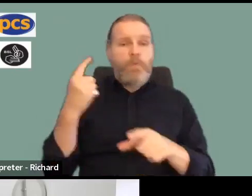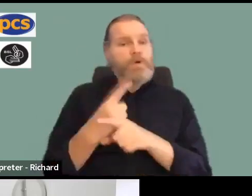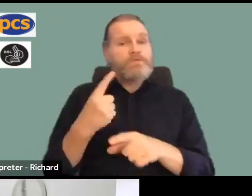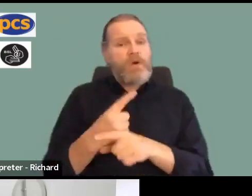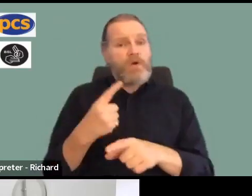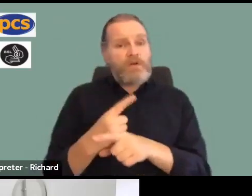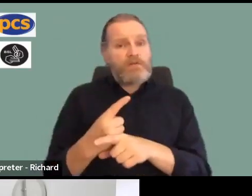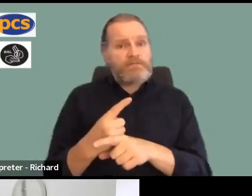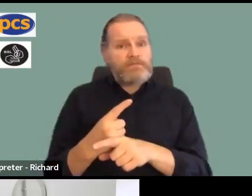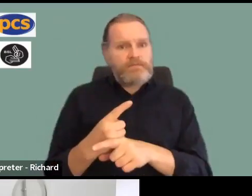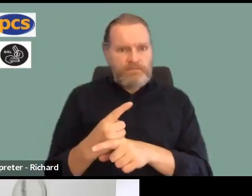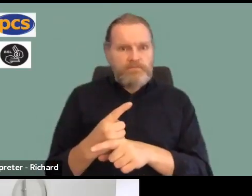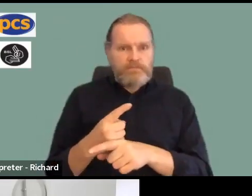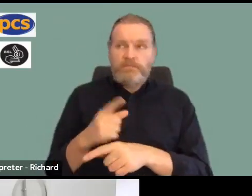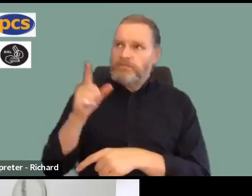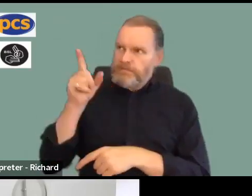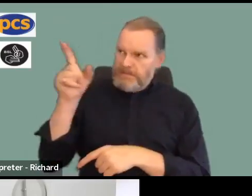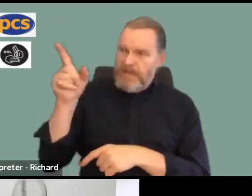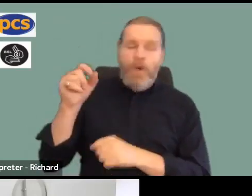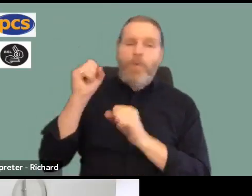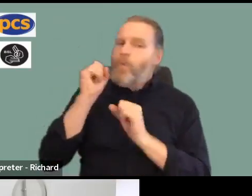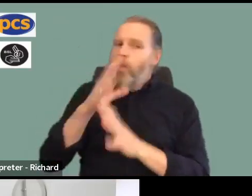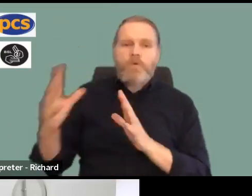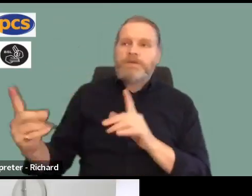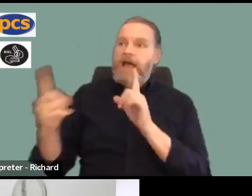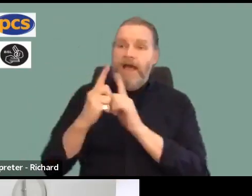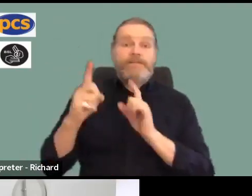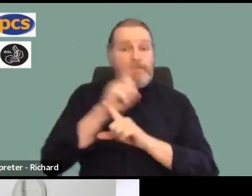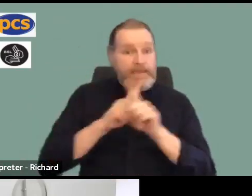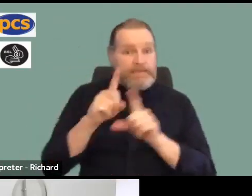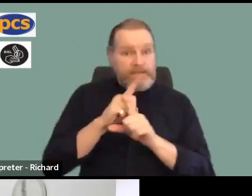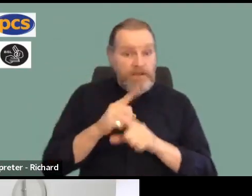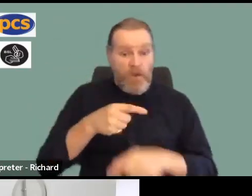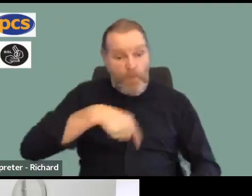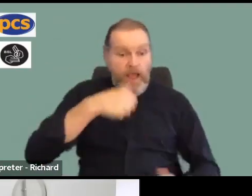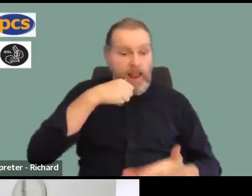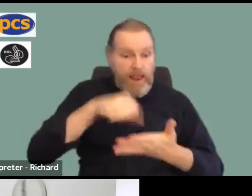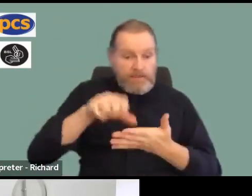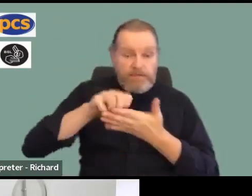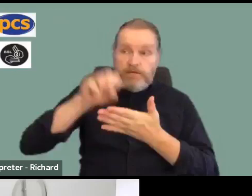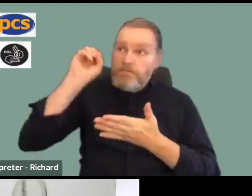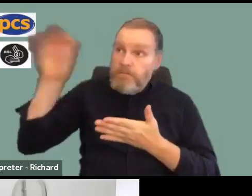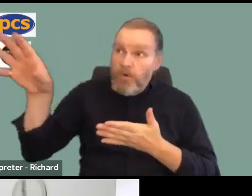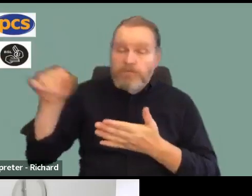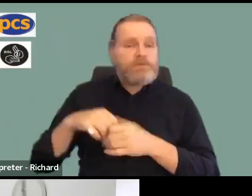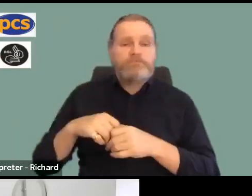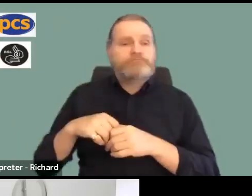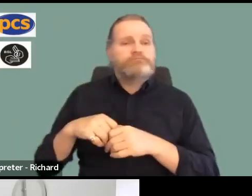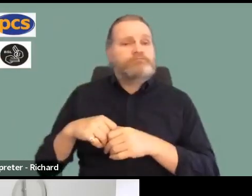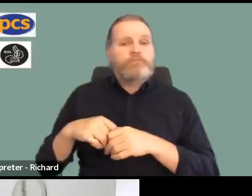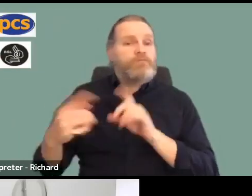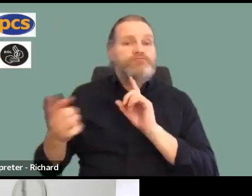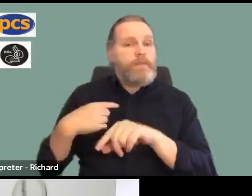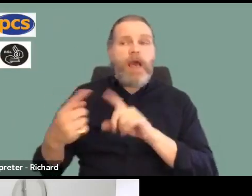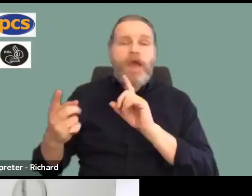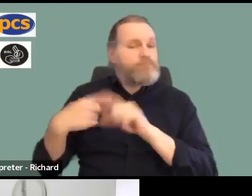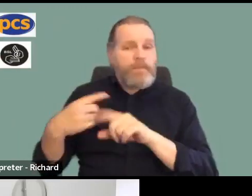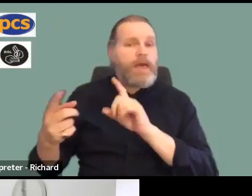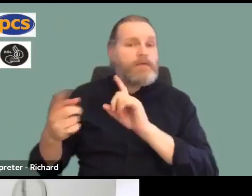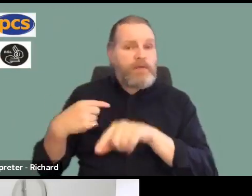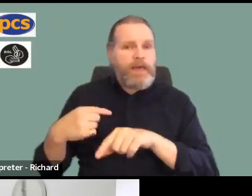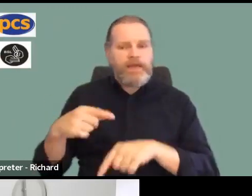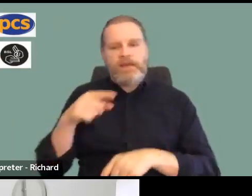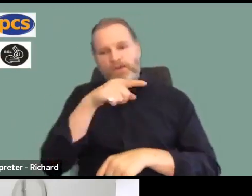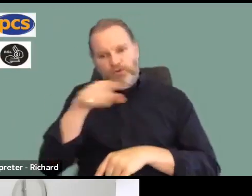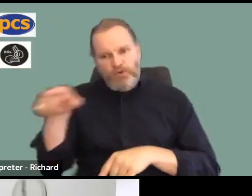where they not only won't meet us, but they don't even reply to our letters. Instead, they fielded senior civil servants and those civil servants have